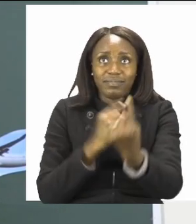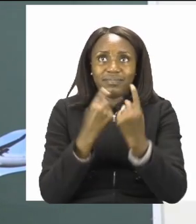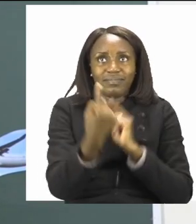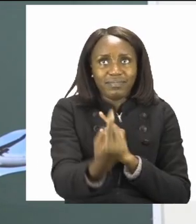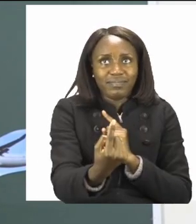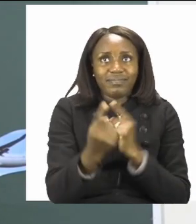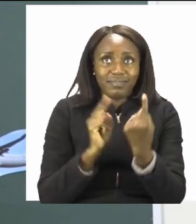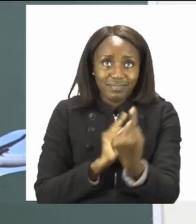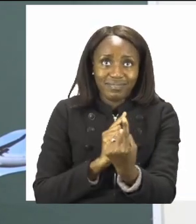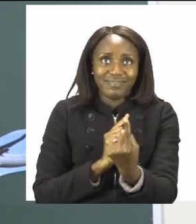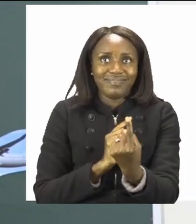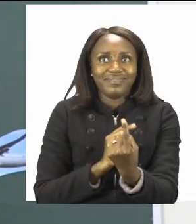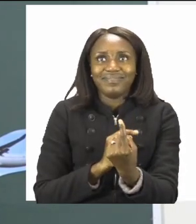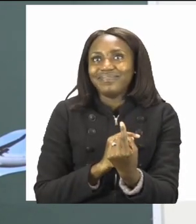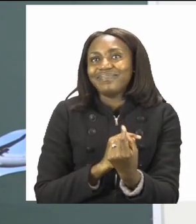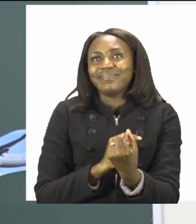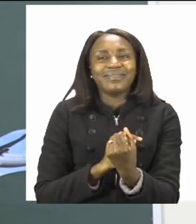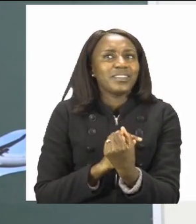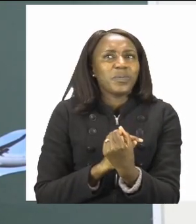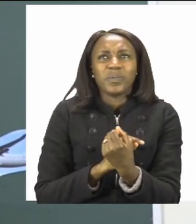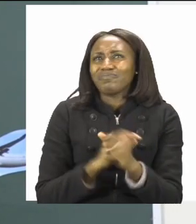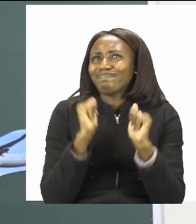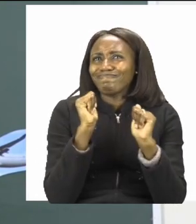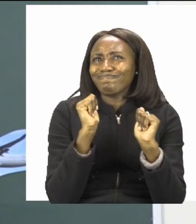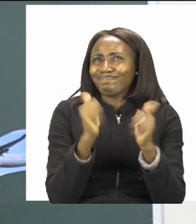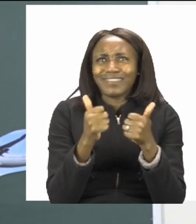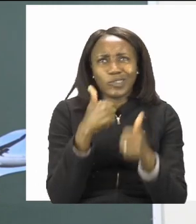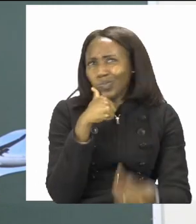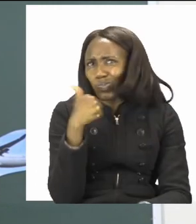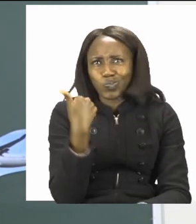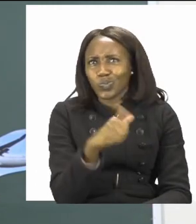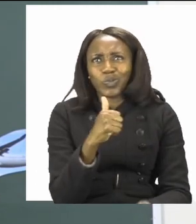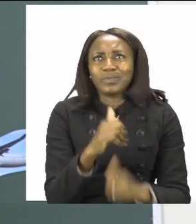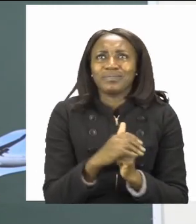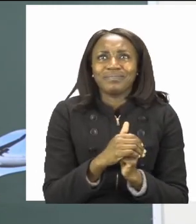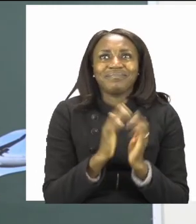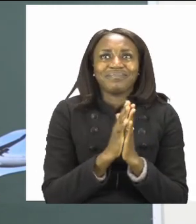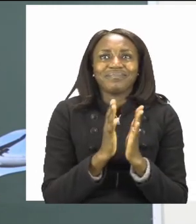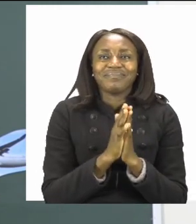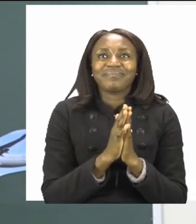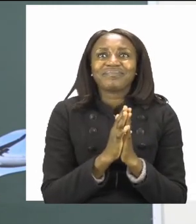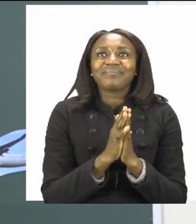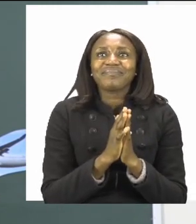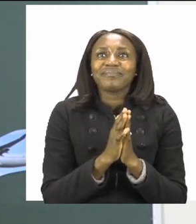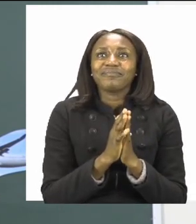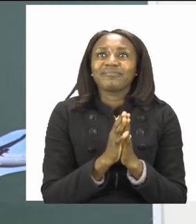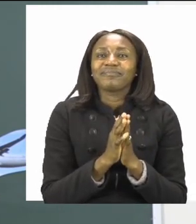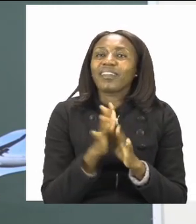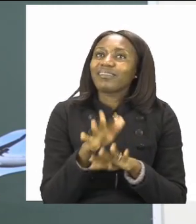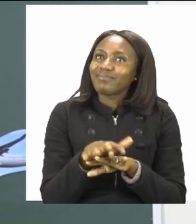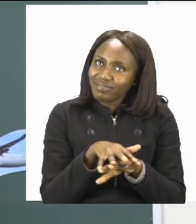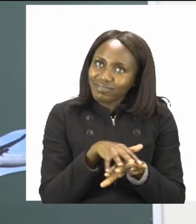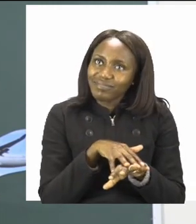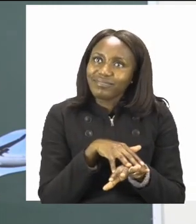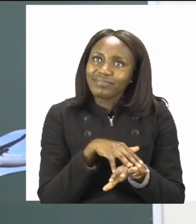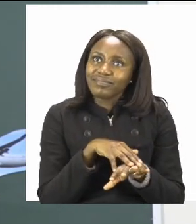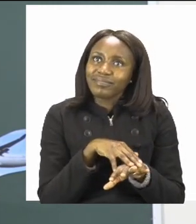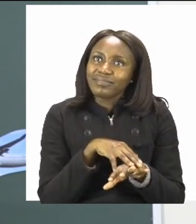This game is very fun and interesting as well. So take your time with the person that you're going to be playing with.